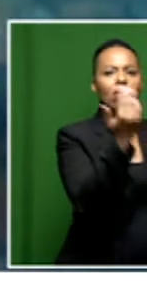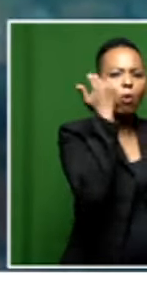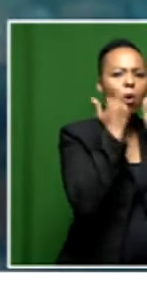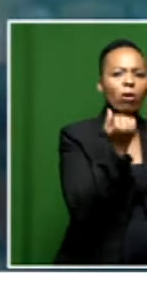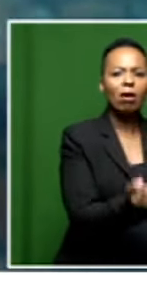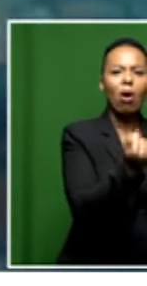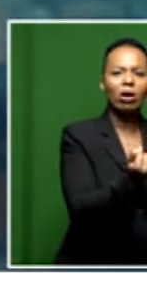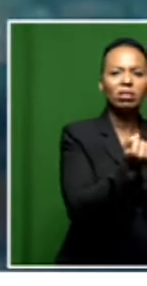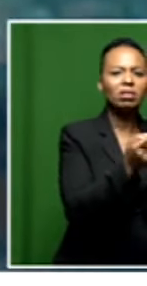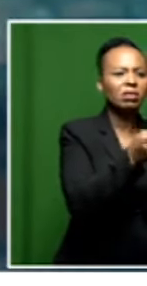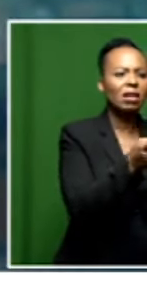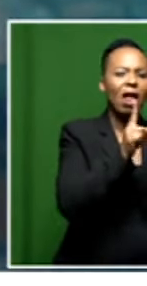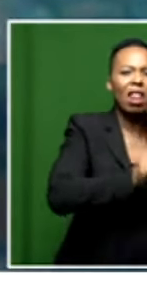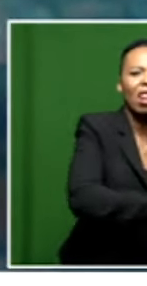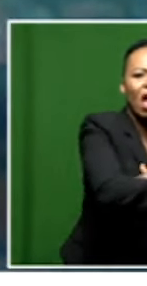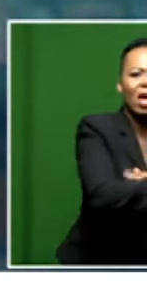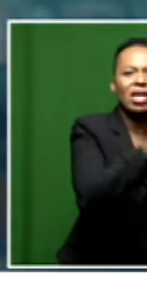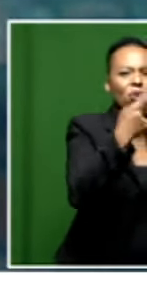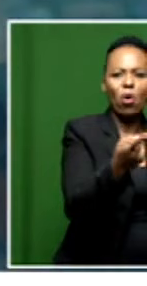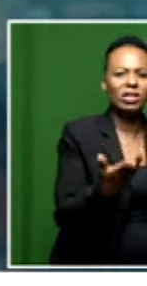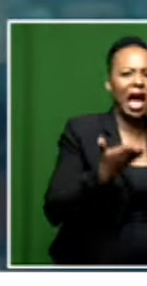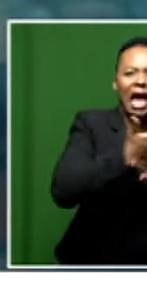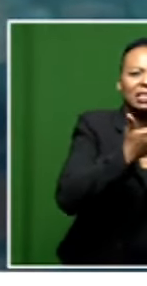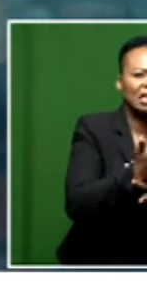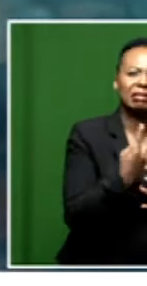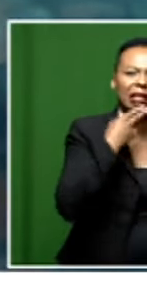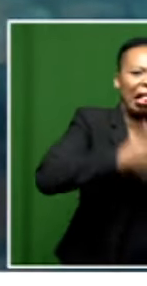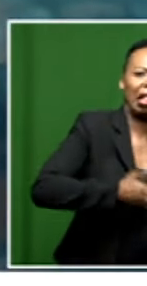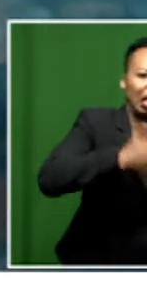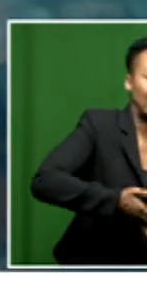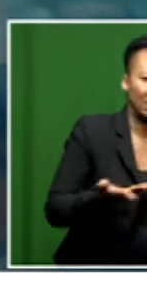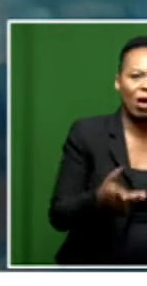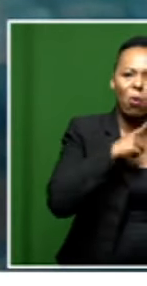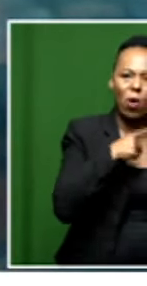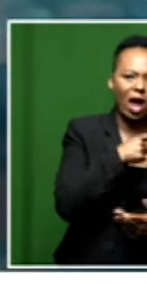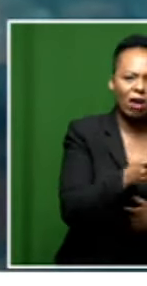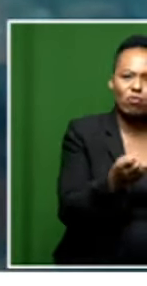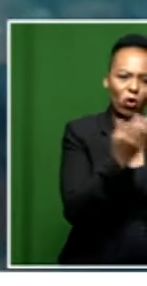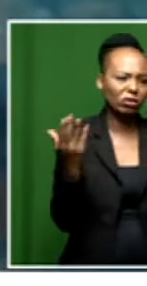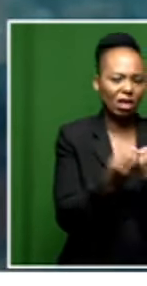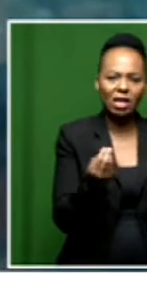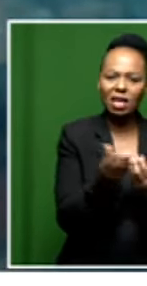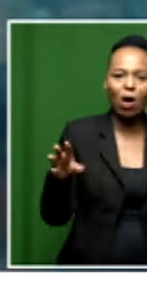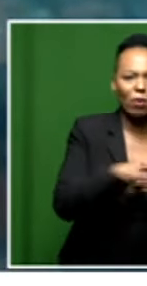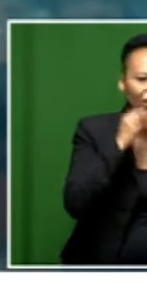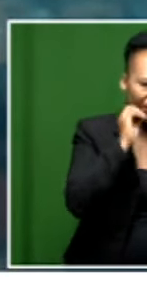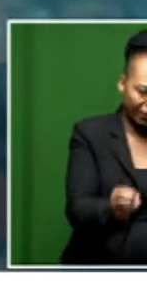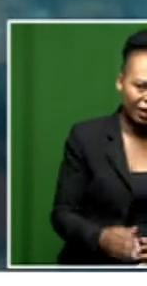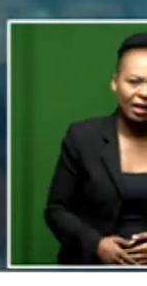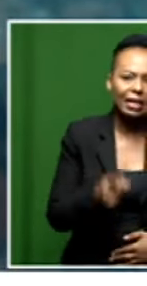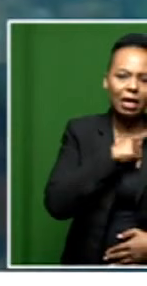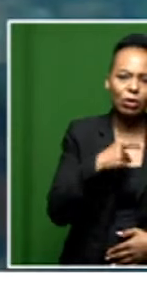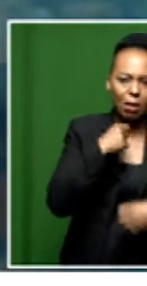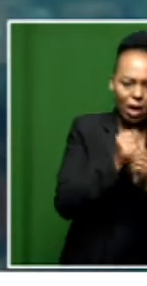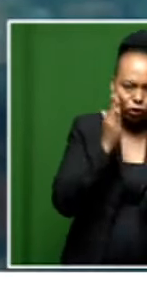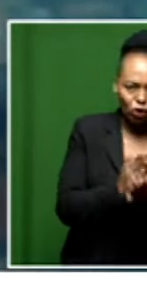accessibility in those areas. So we monitor that, we ensure that all the MTSF, medium-term